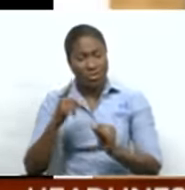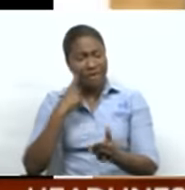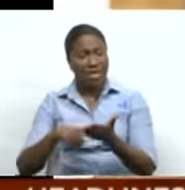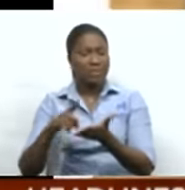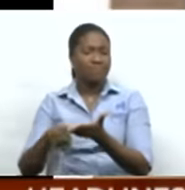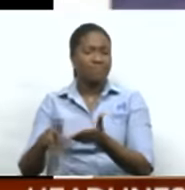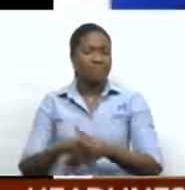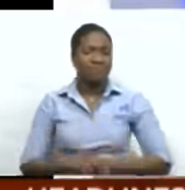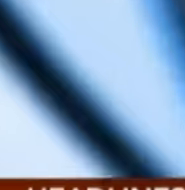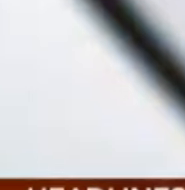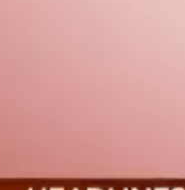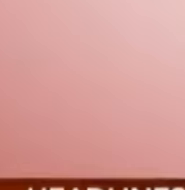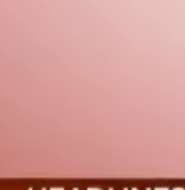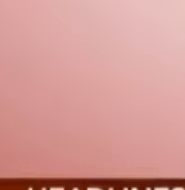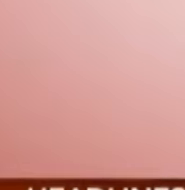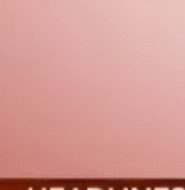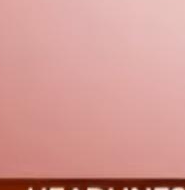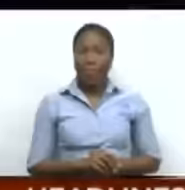inquiries.